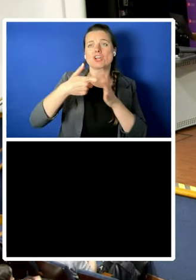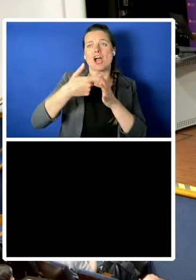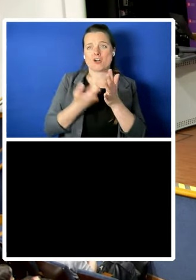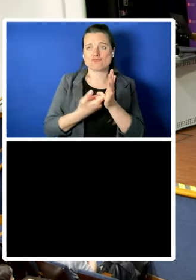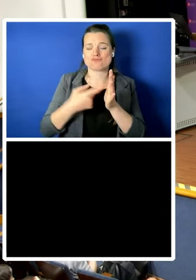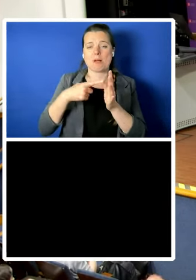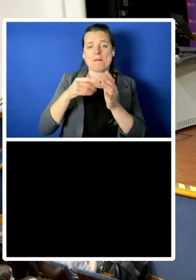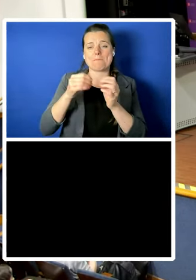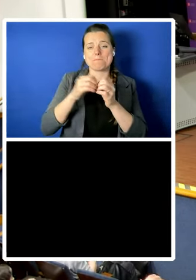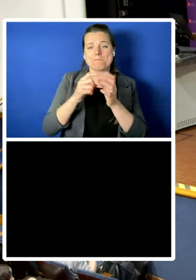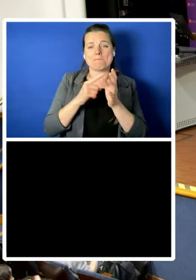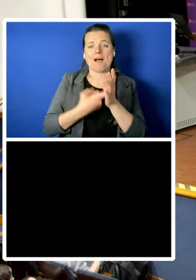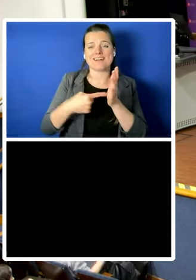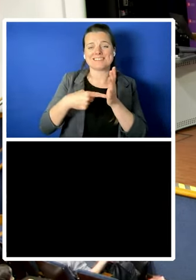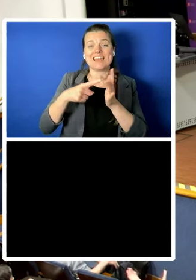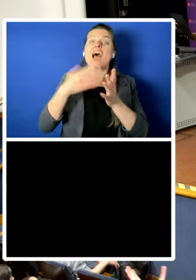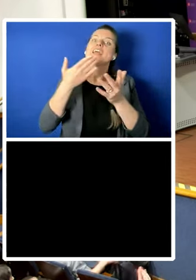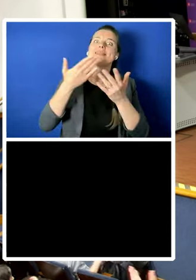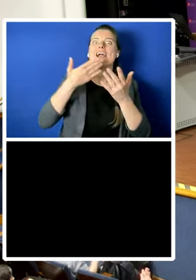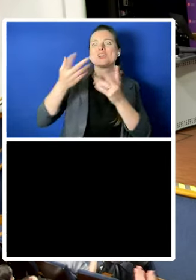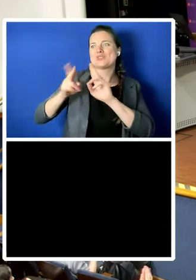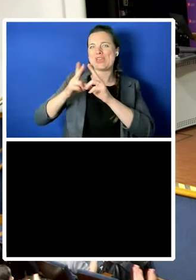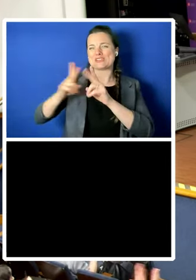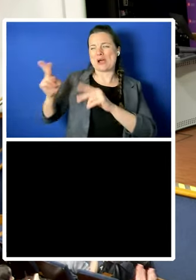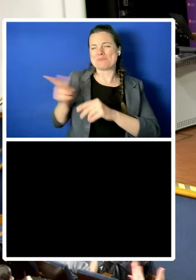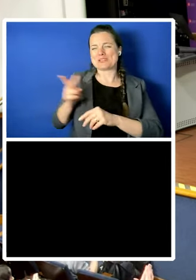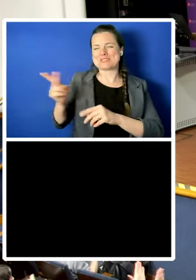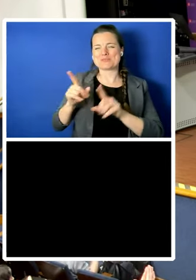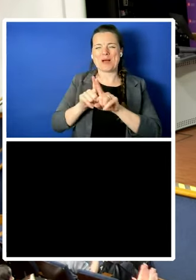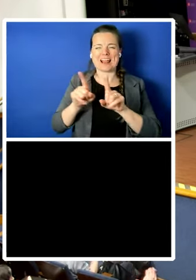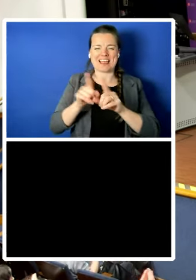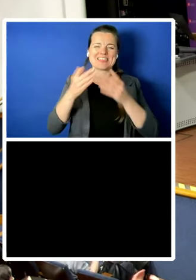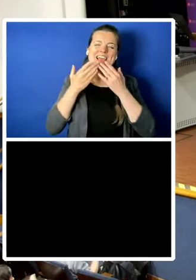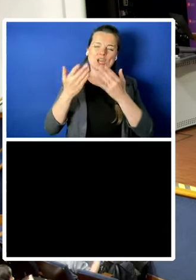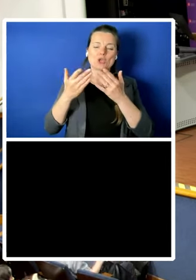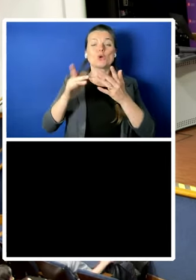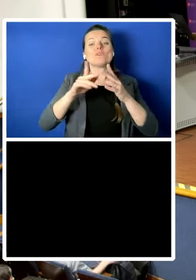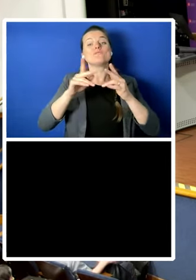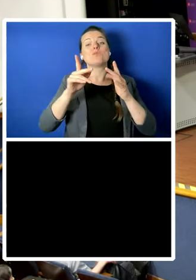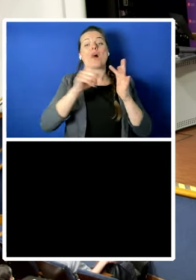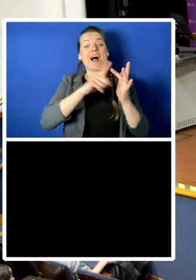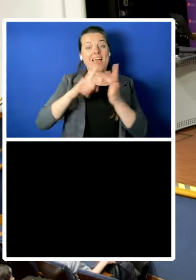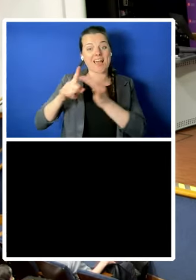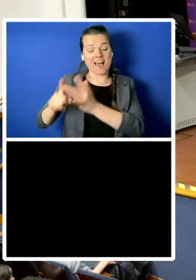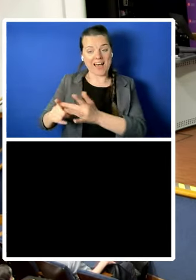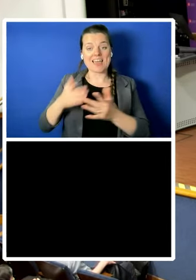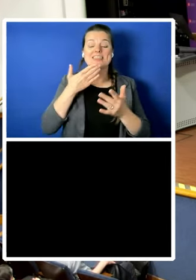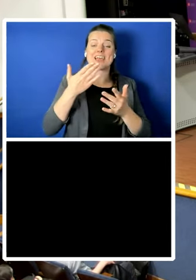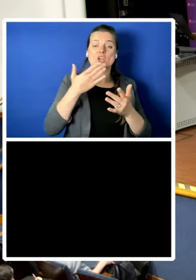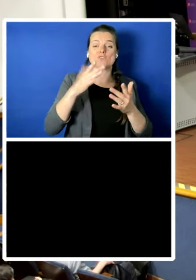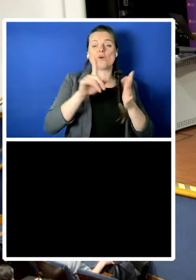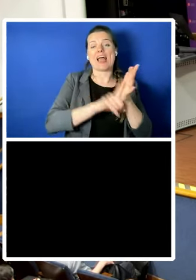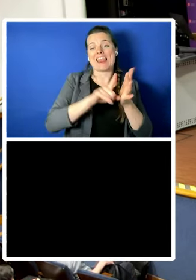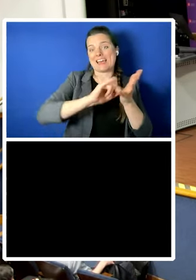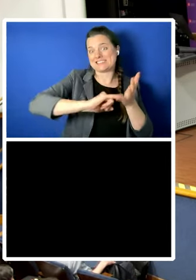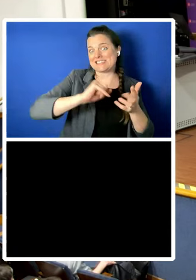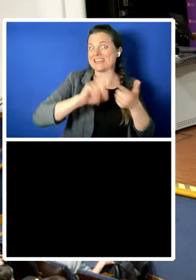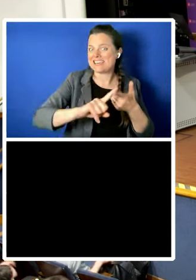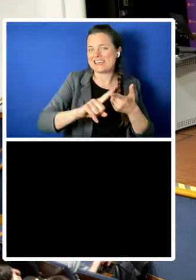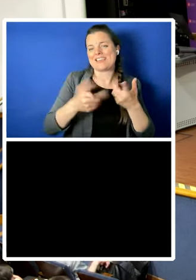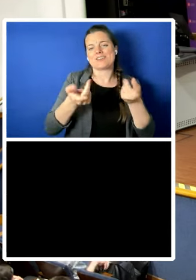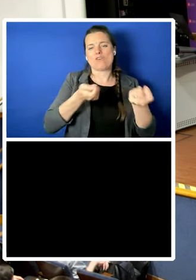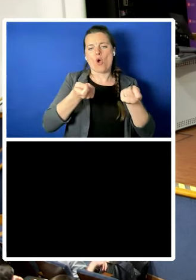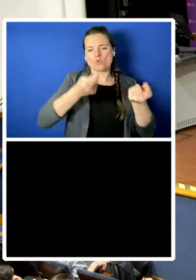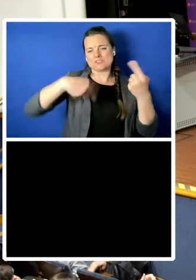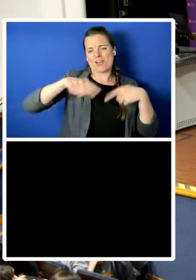so much that's the nsc international inequalities institute nsc human rights institute that hosted us today thank you everybody